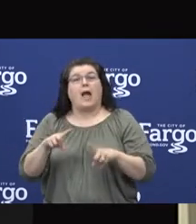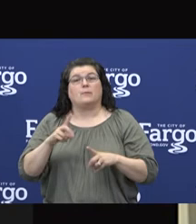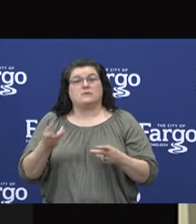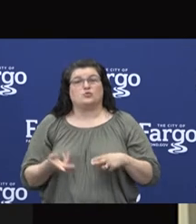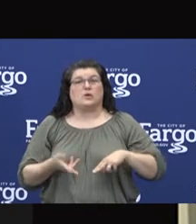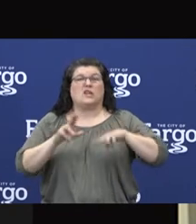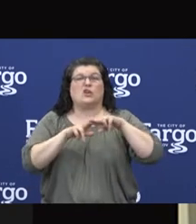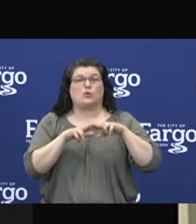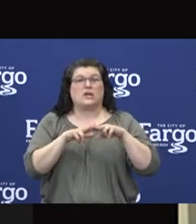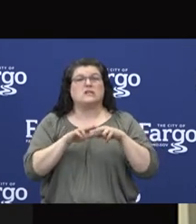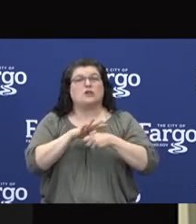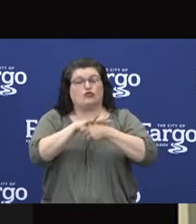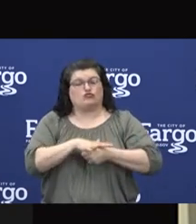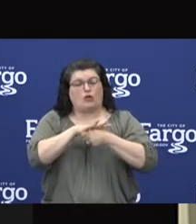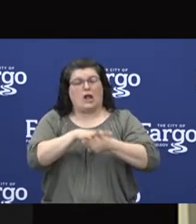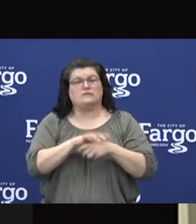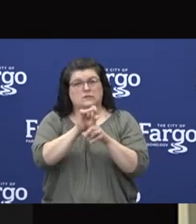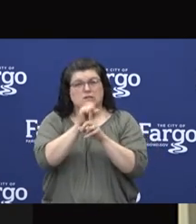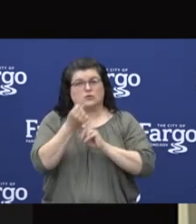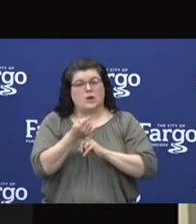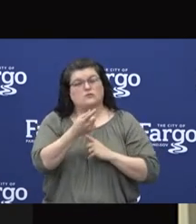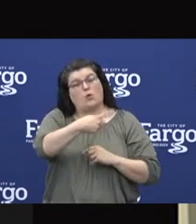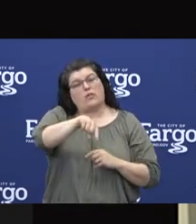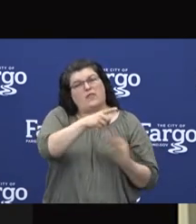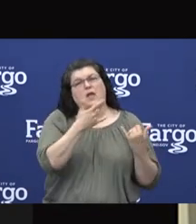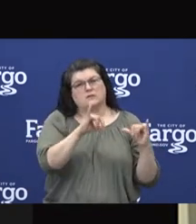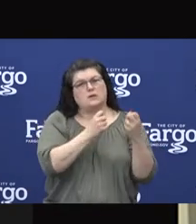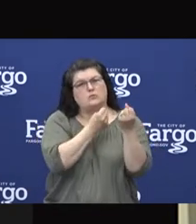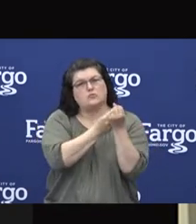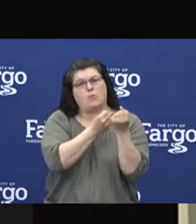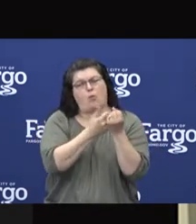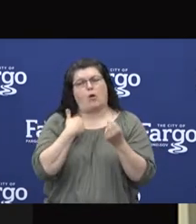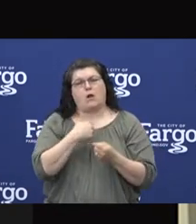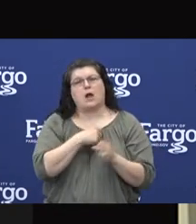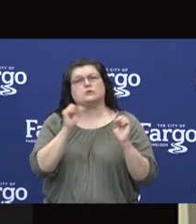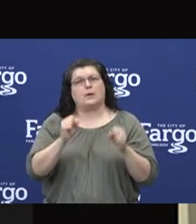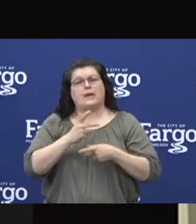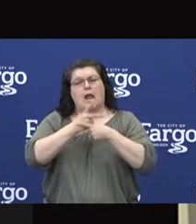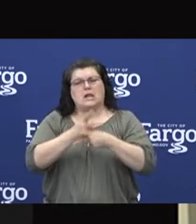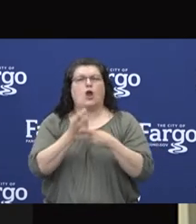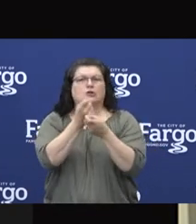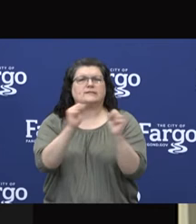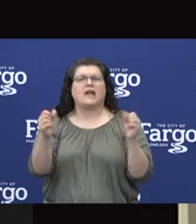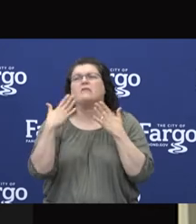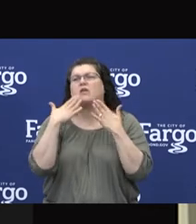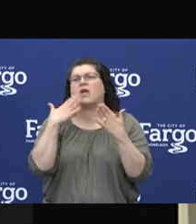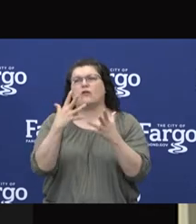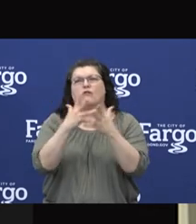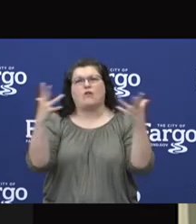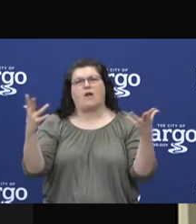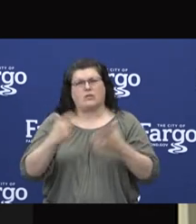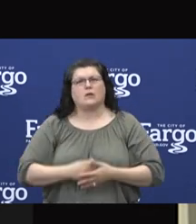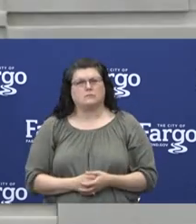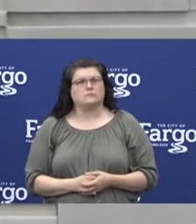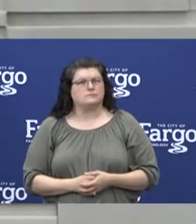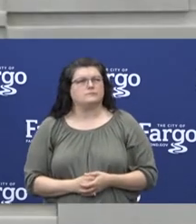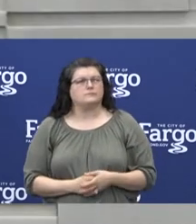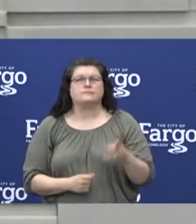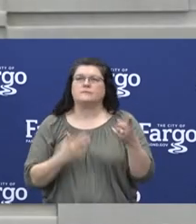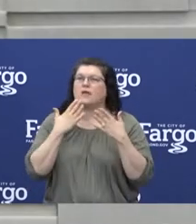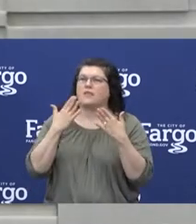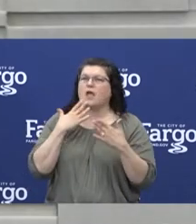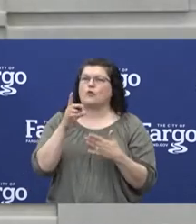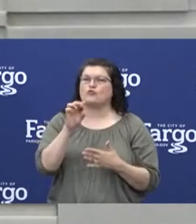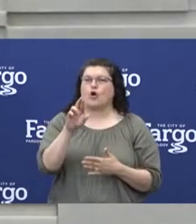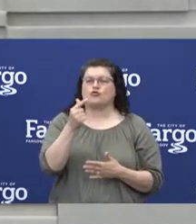to provide support that we can care for every patient in a safe manner. Thank you for all you do. Thank you, Dr.